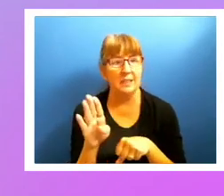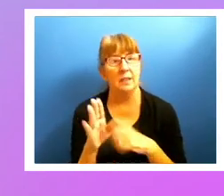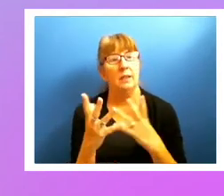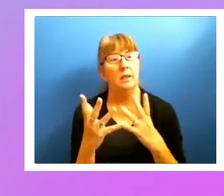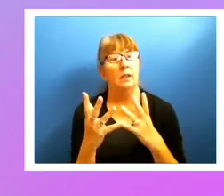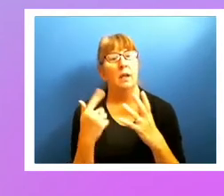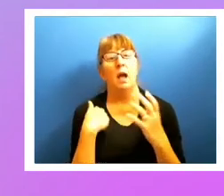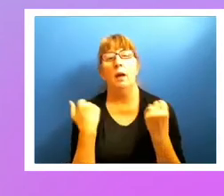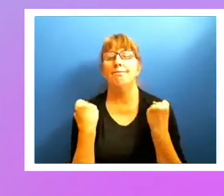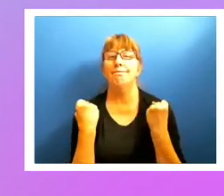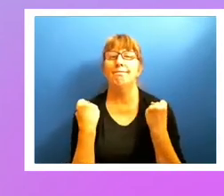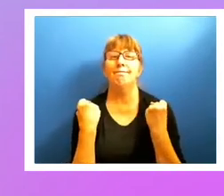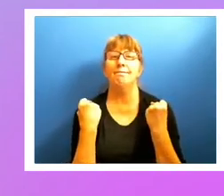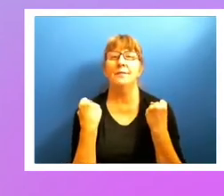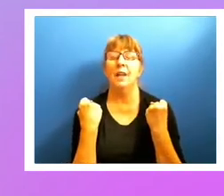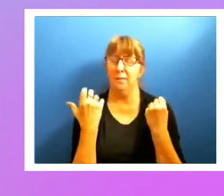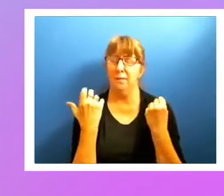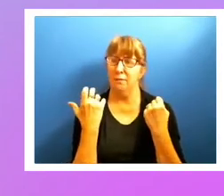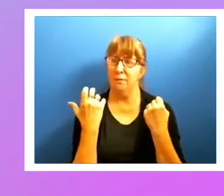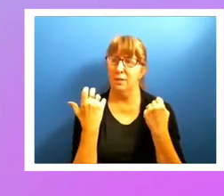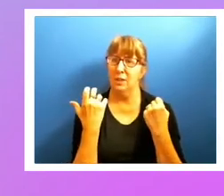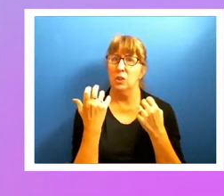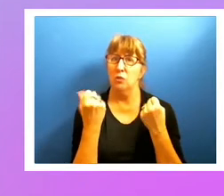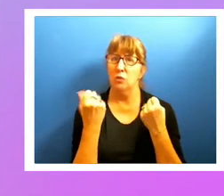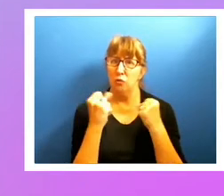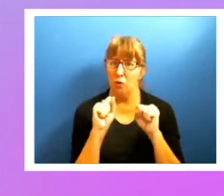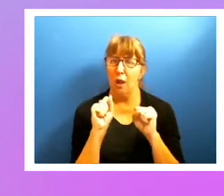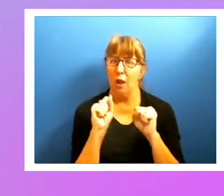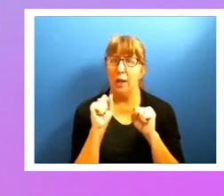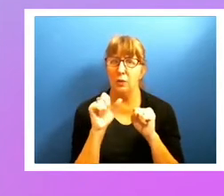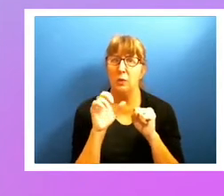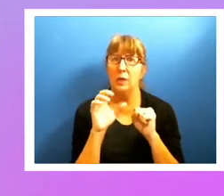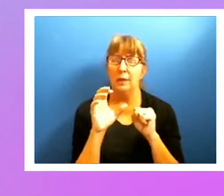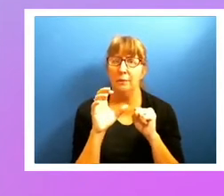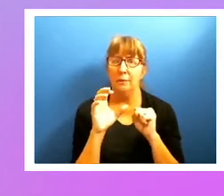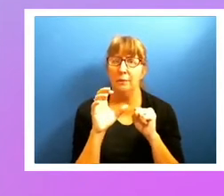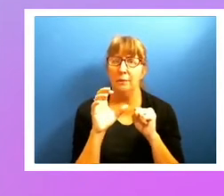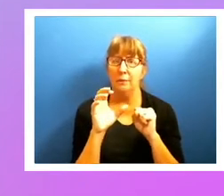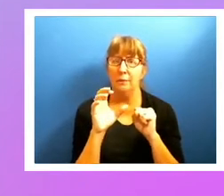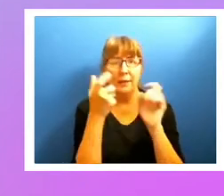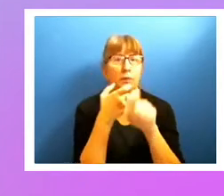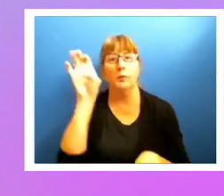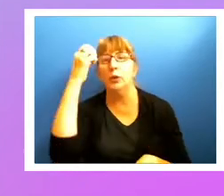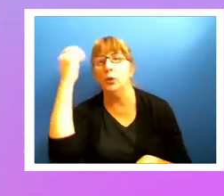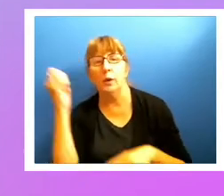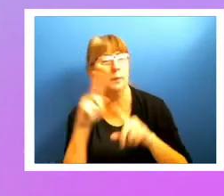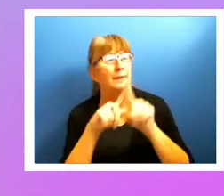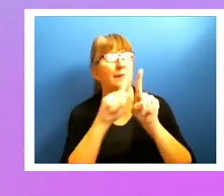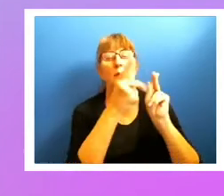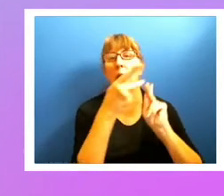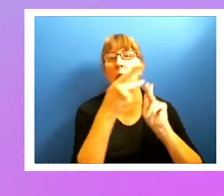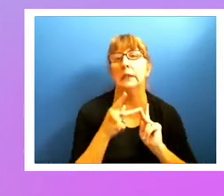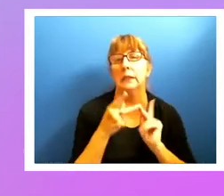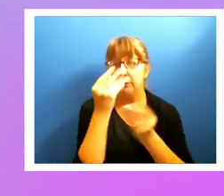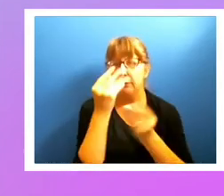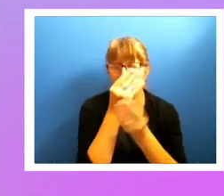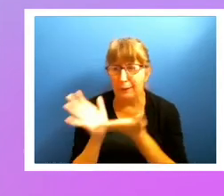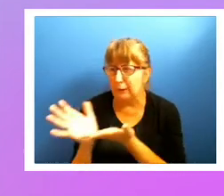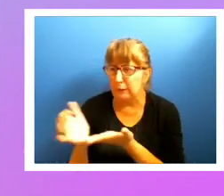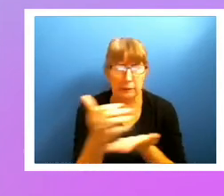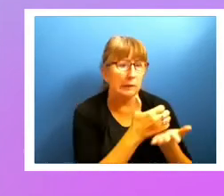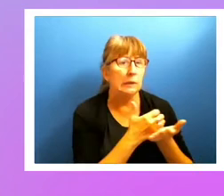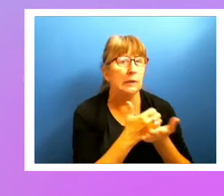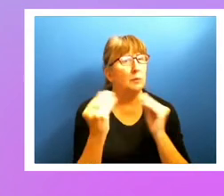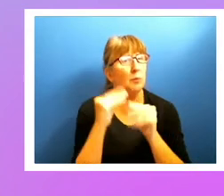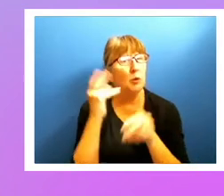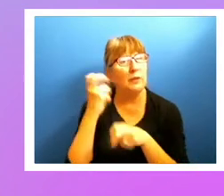data on the European market, on the Far East market, different places where I'm trying to get more information. It's a little harder to come by there, but